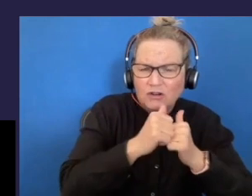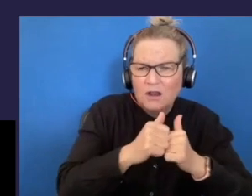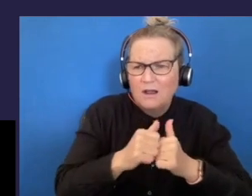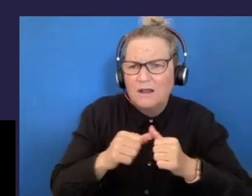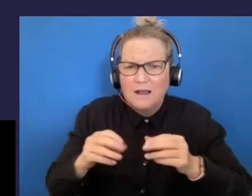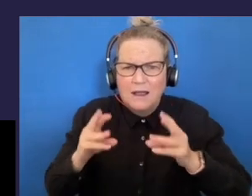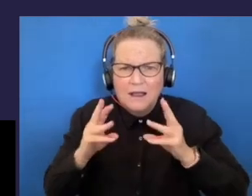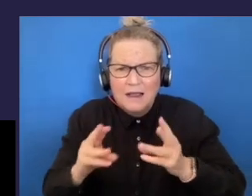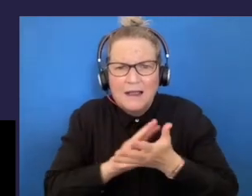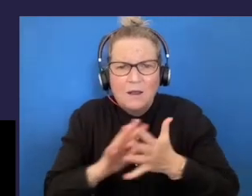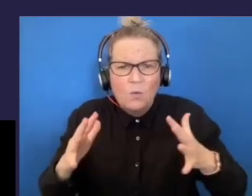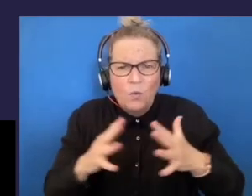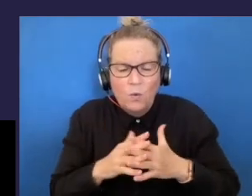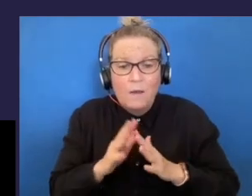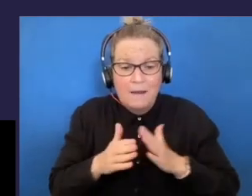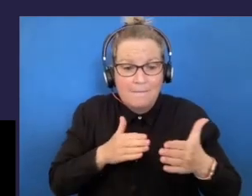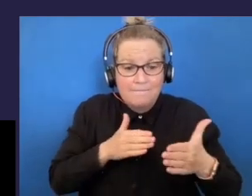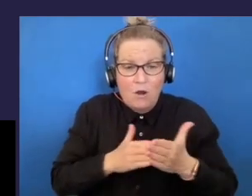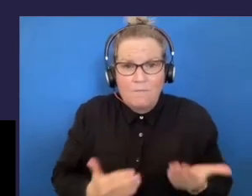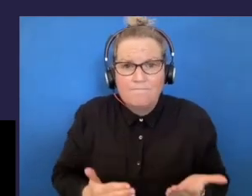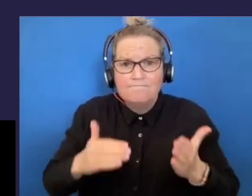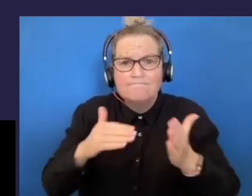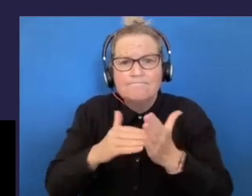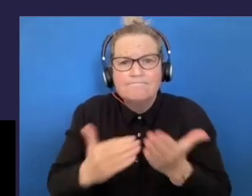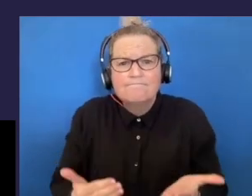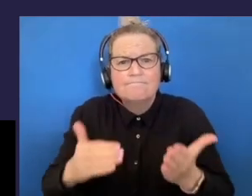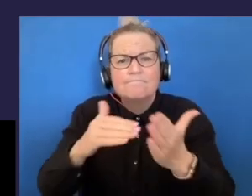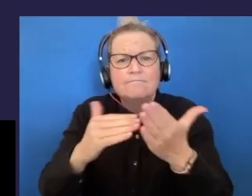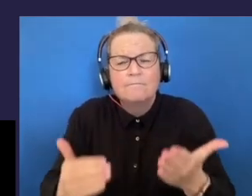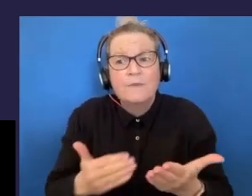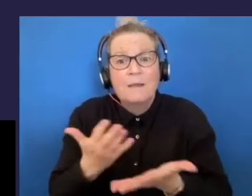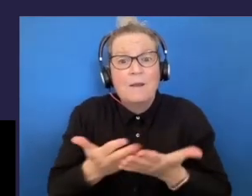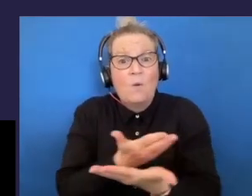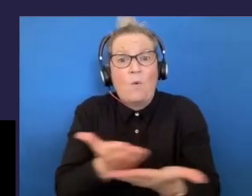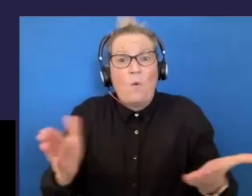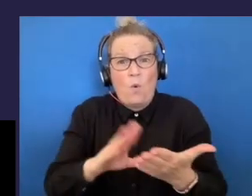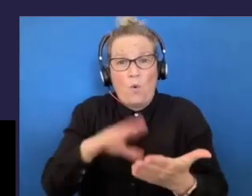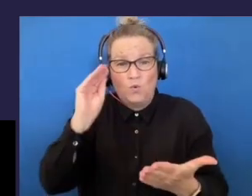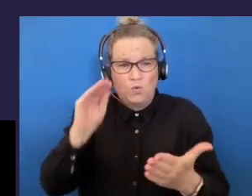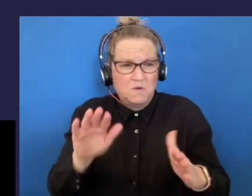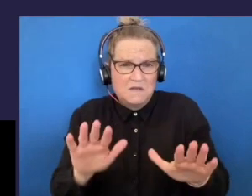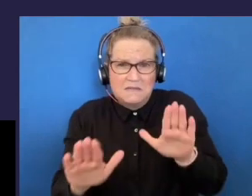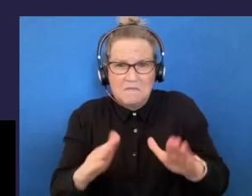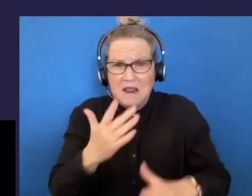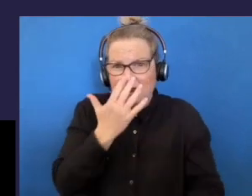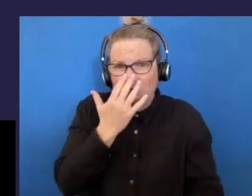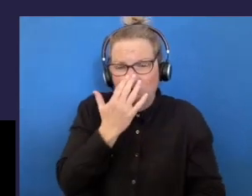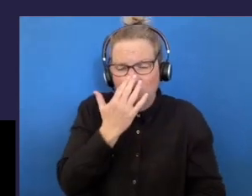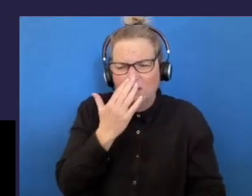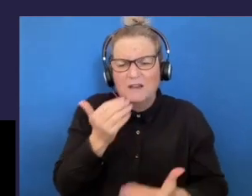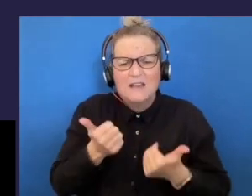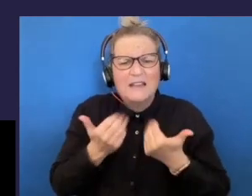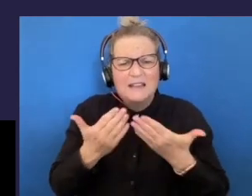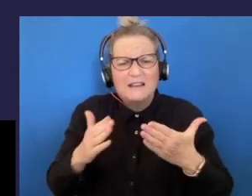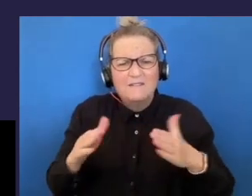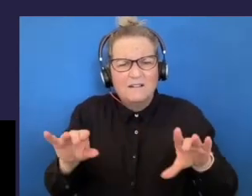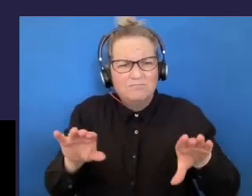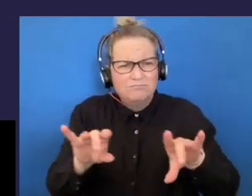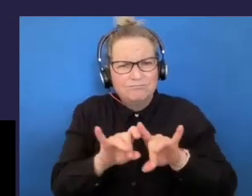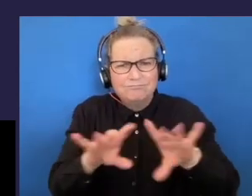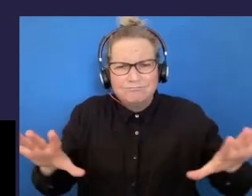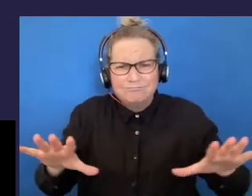overcome barriers with a vision serving to provide all students of relevant age range with an equitable and participatory learning